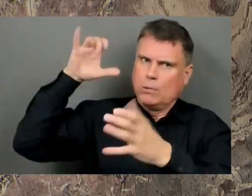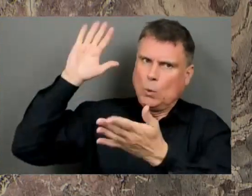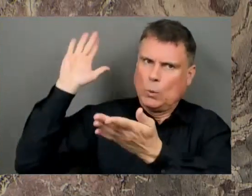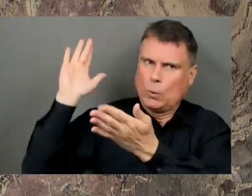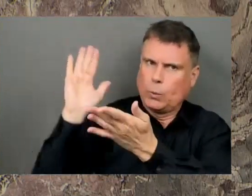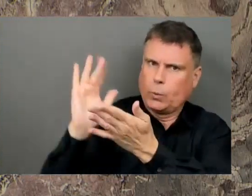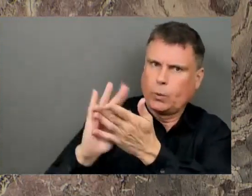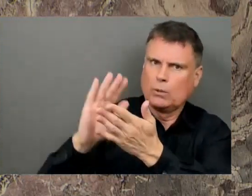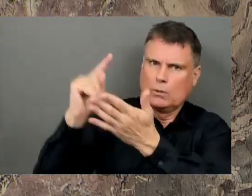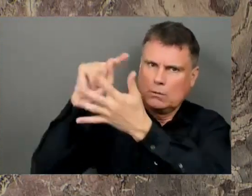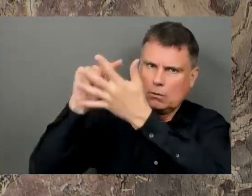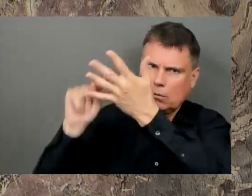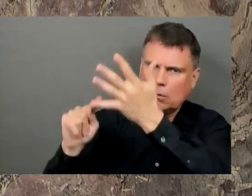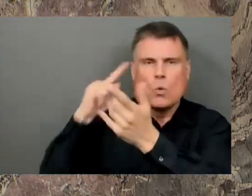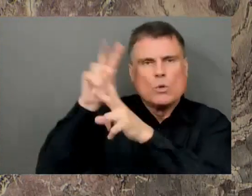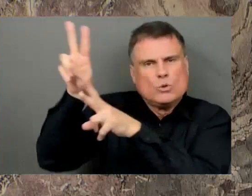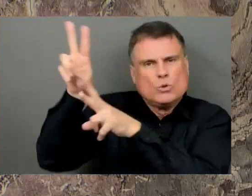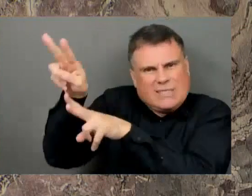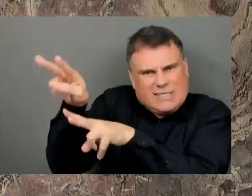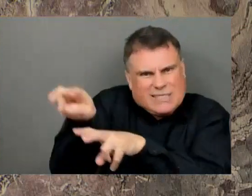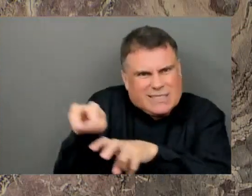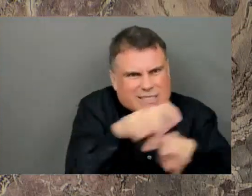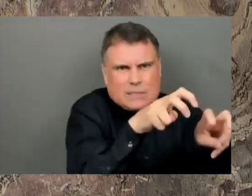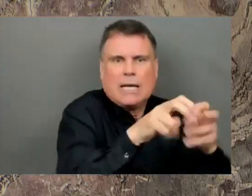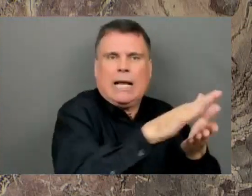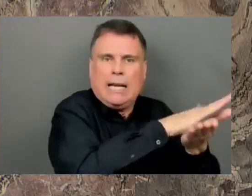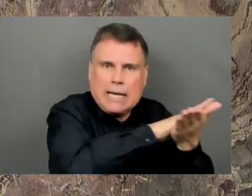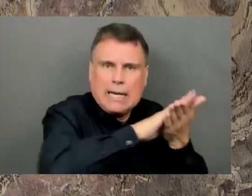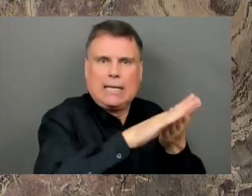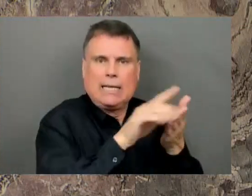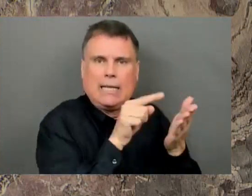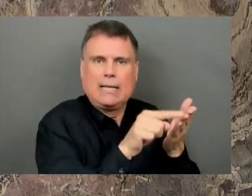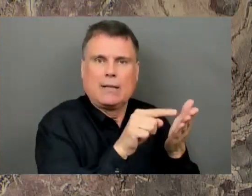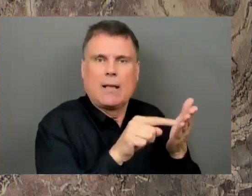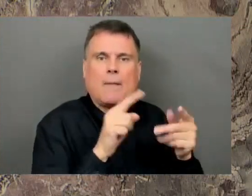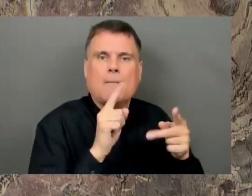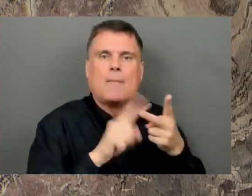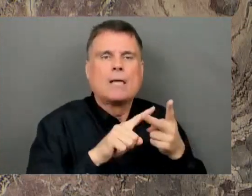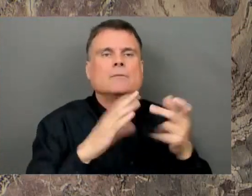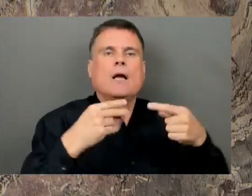and also those to whom we can export both technologies and product.